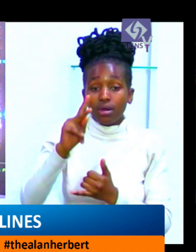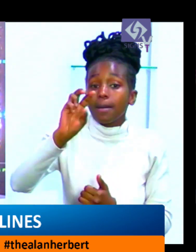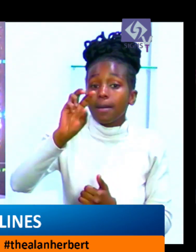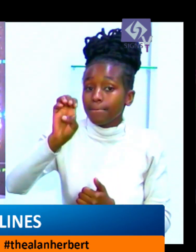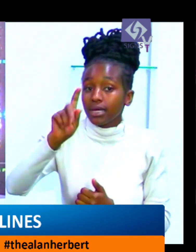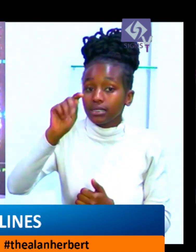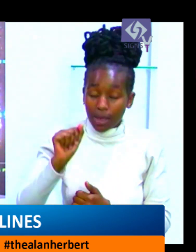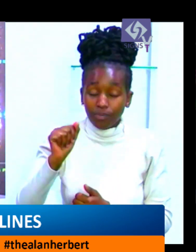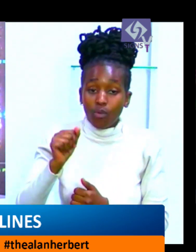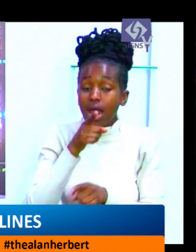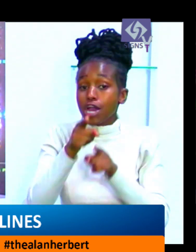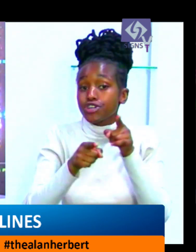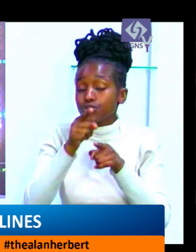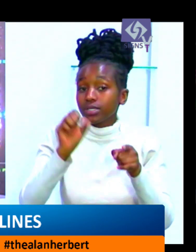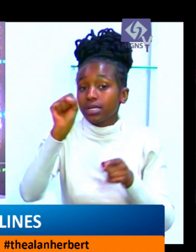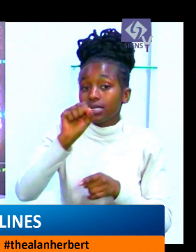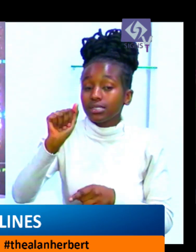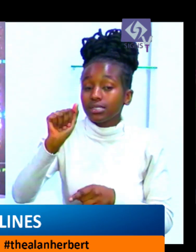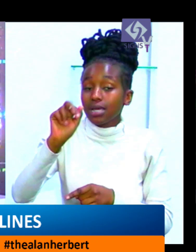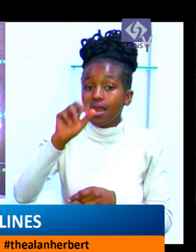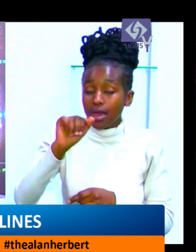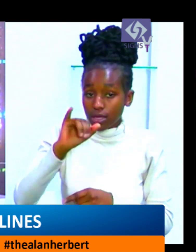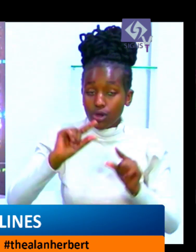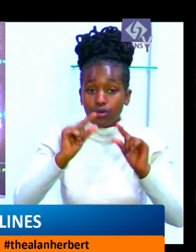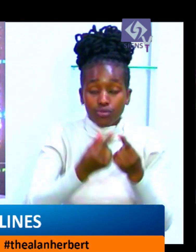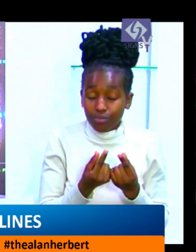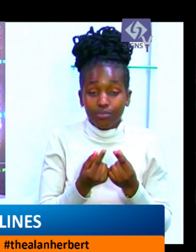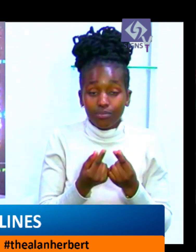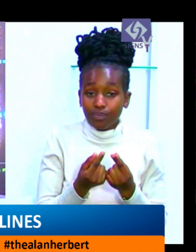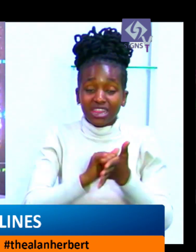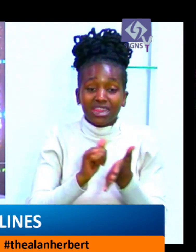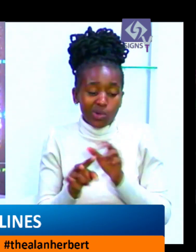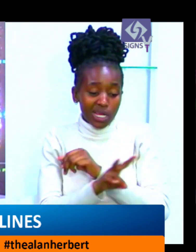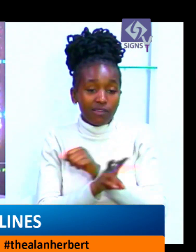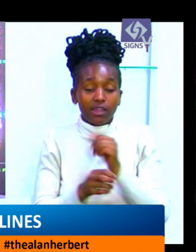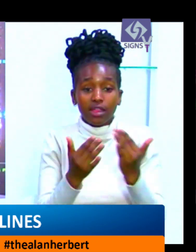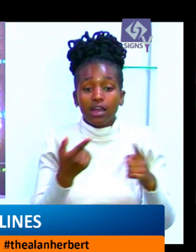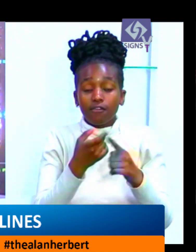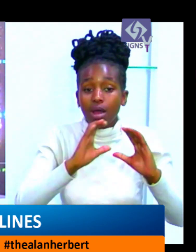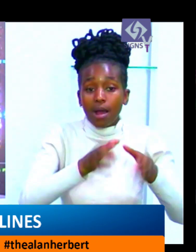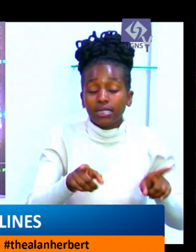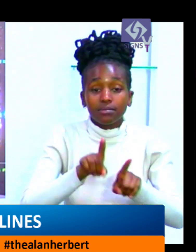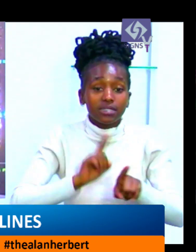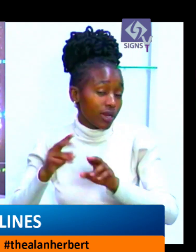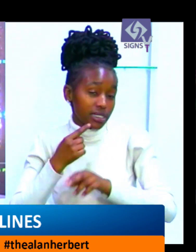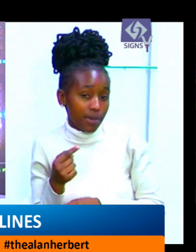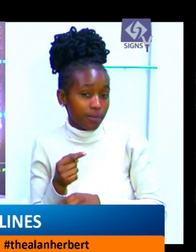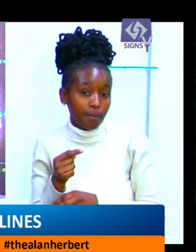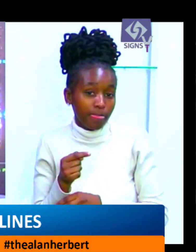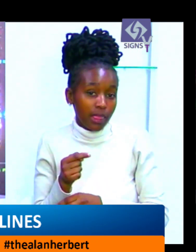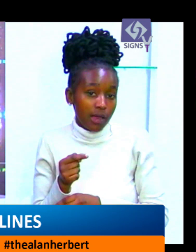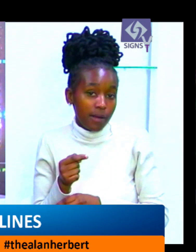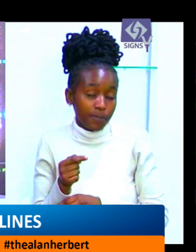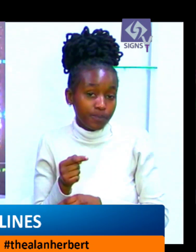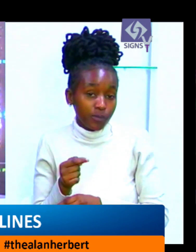of overlapping rules by pleading in consistent positions and tinkering with the administration of justice through